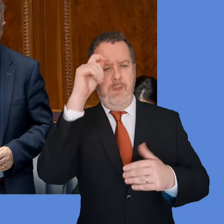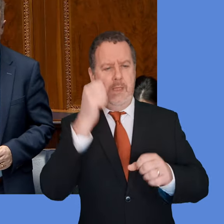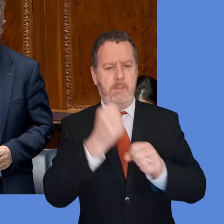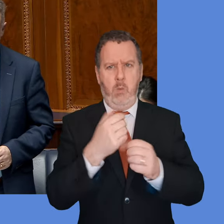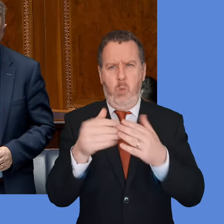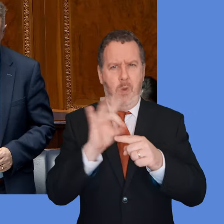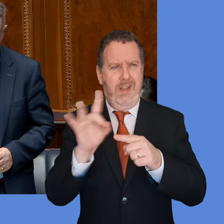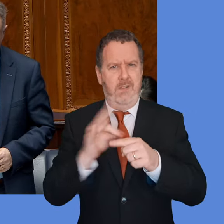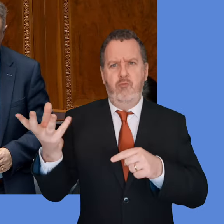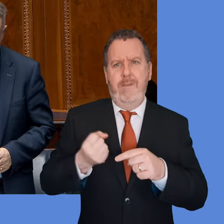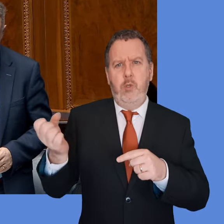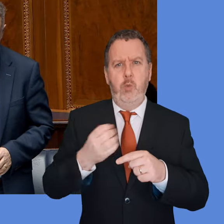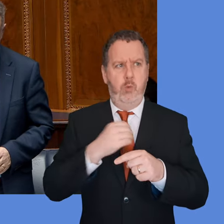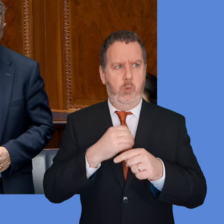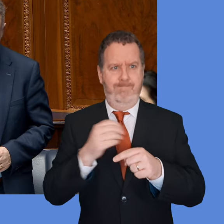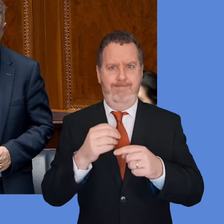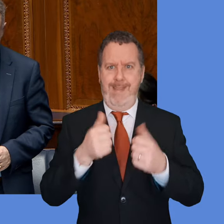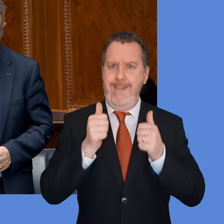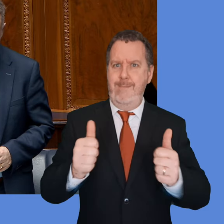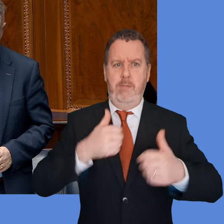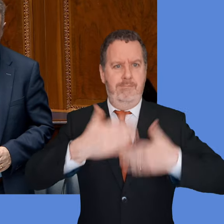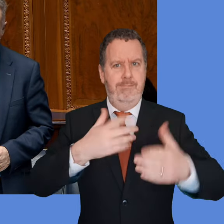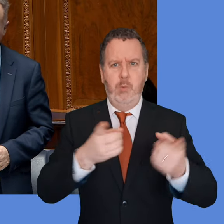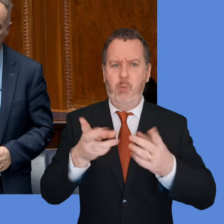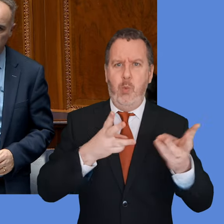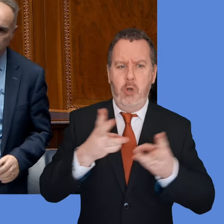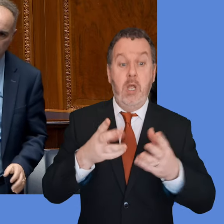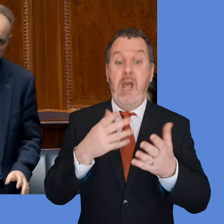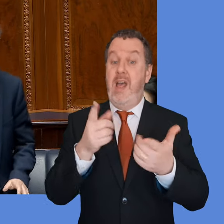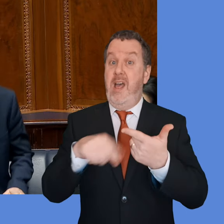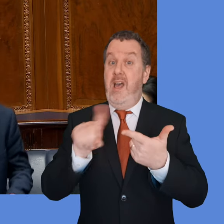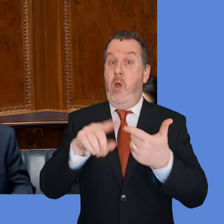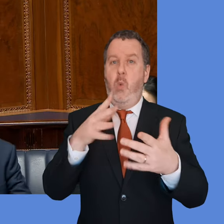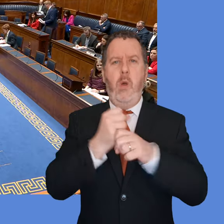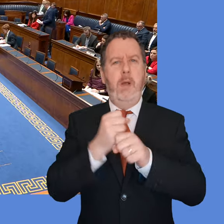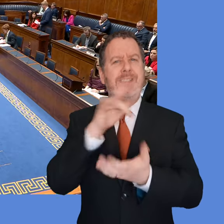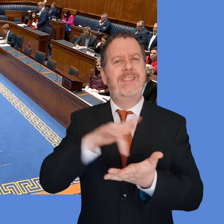is required to meet those targets, and what does it mean for the Central Good Relations Fund?